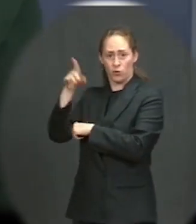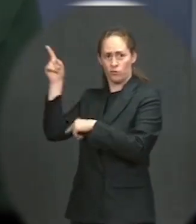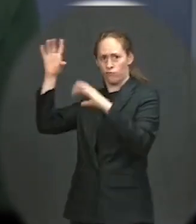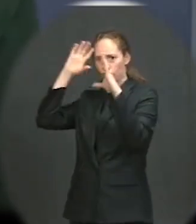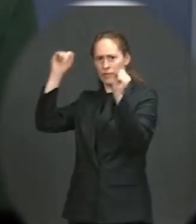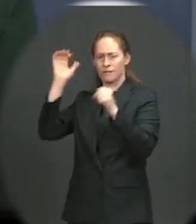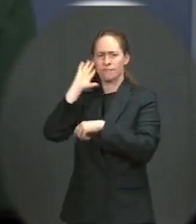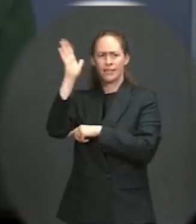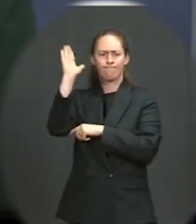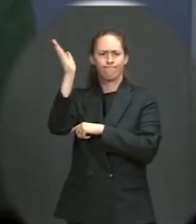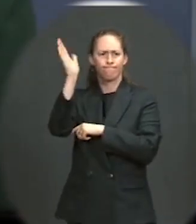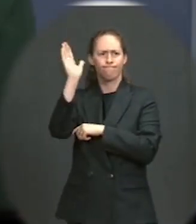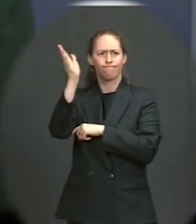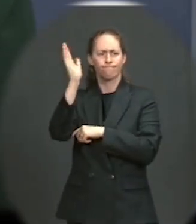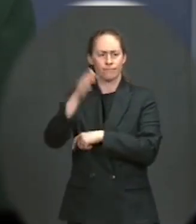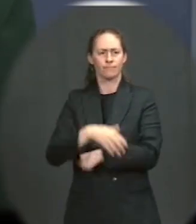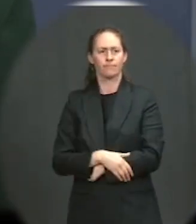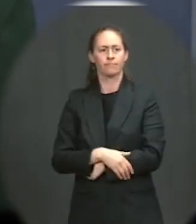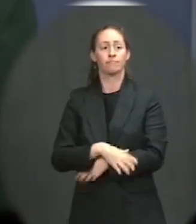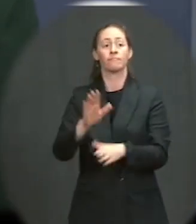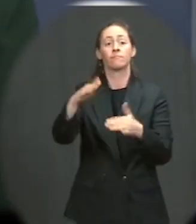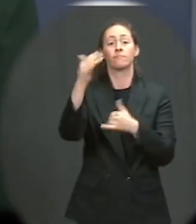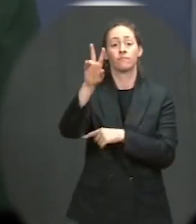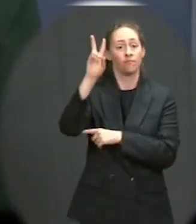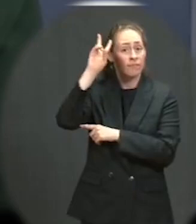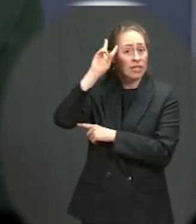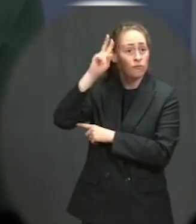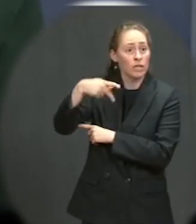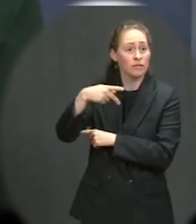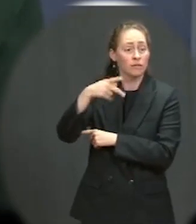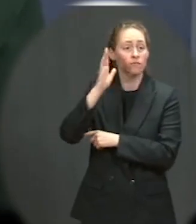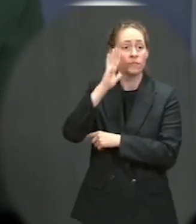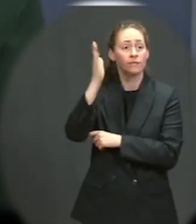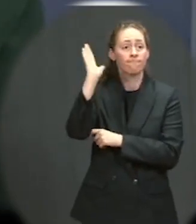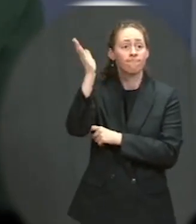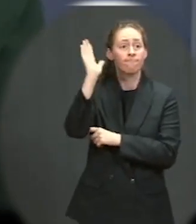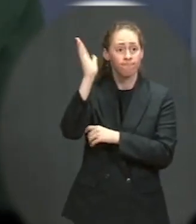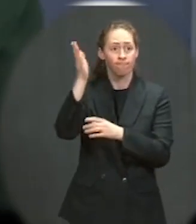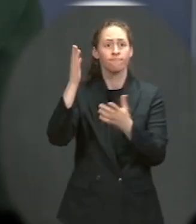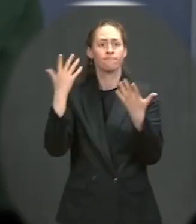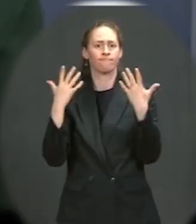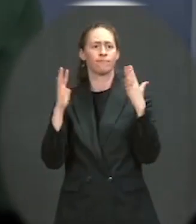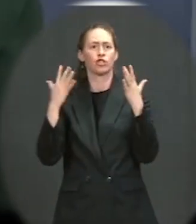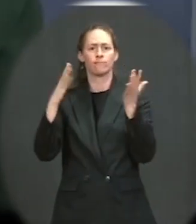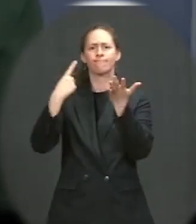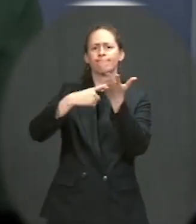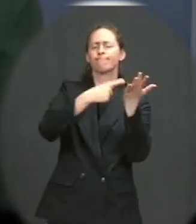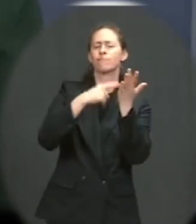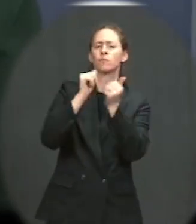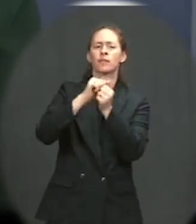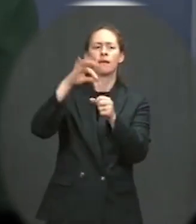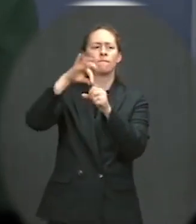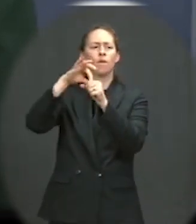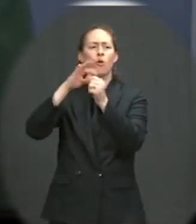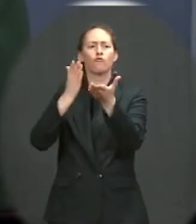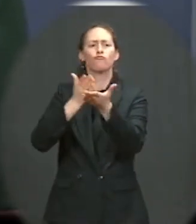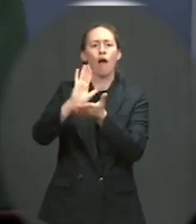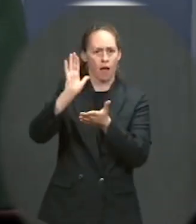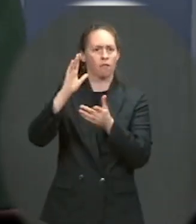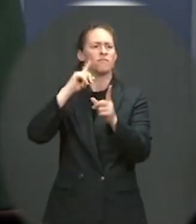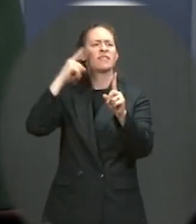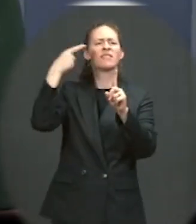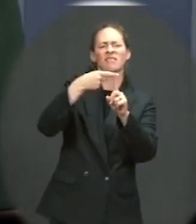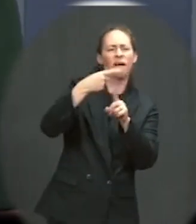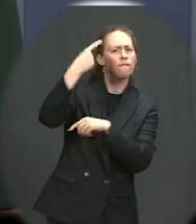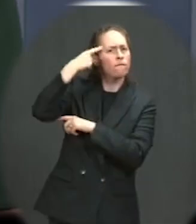session with leading civil rights and voting rights groups from across the country following the Senate vote on the For the People Act just yesterday. The meeting